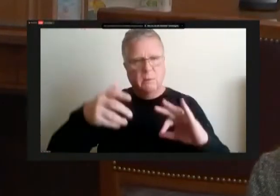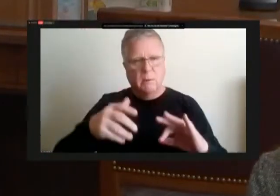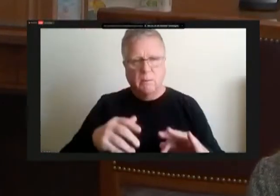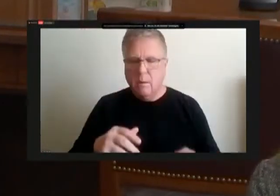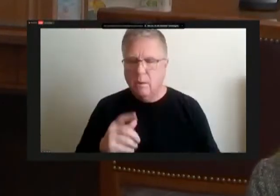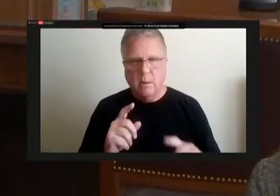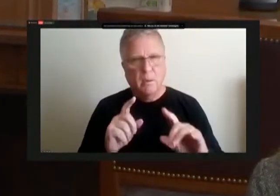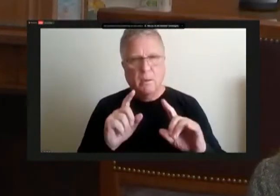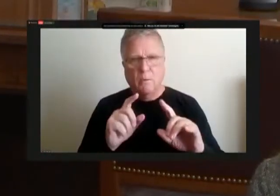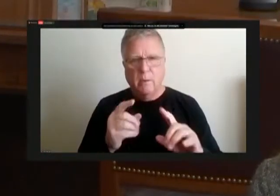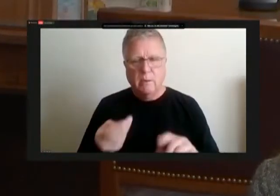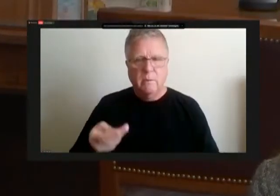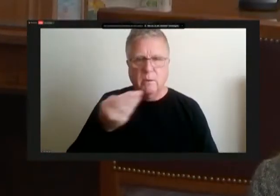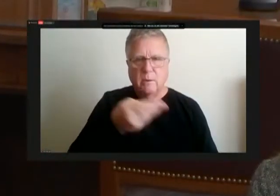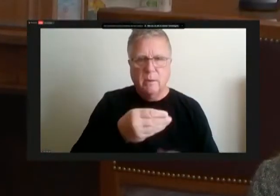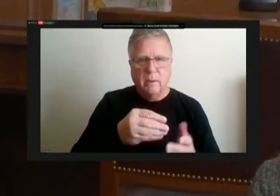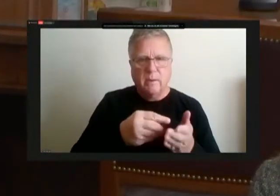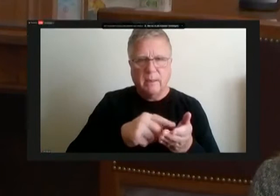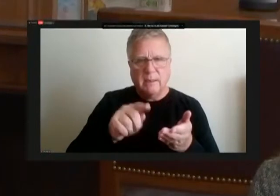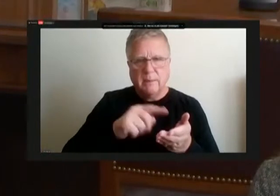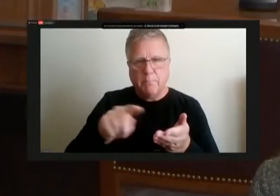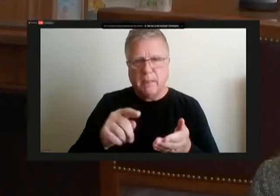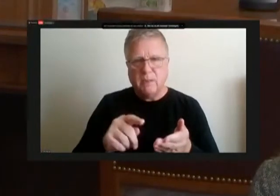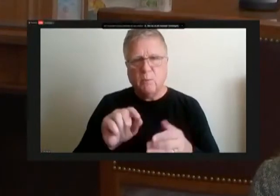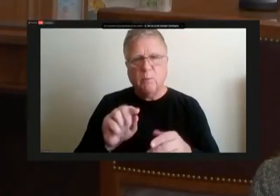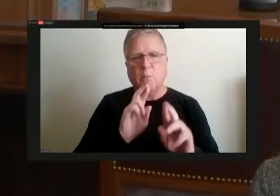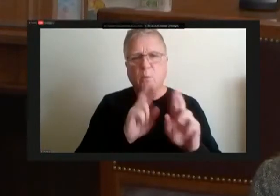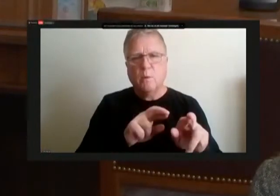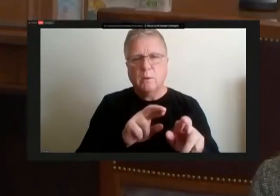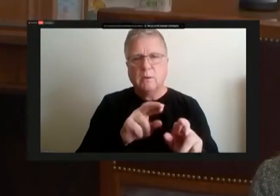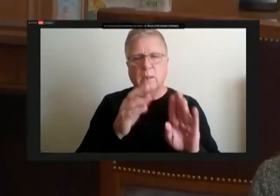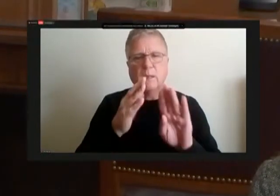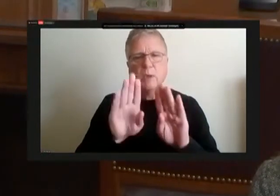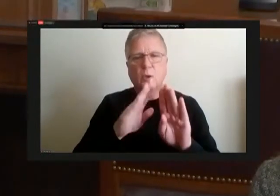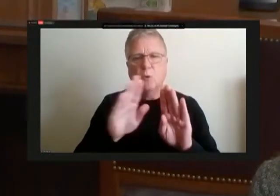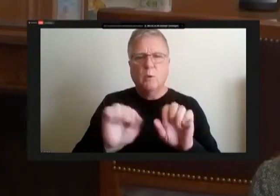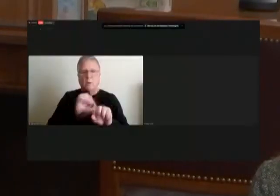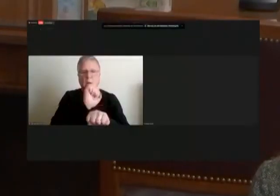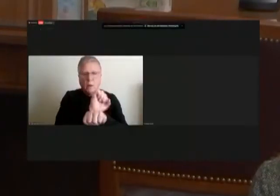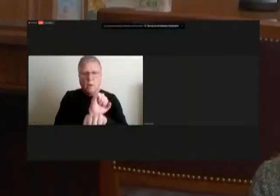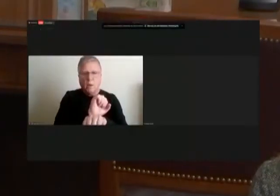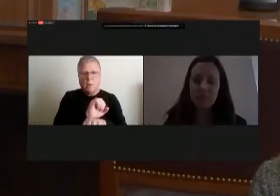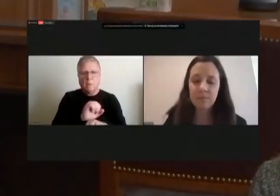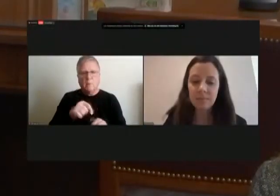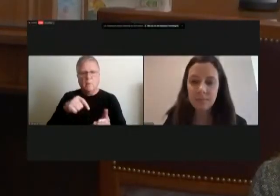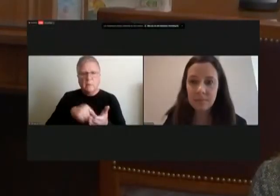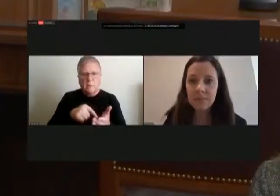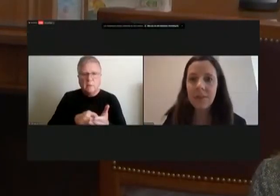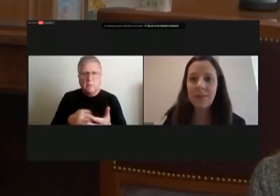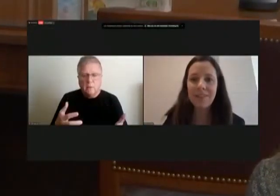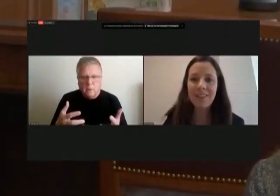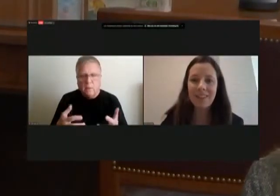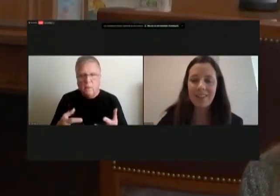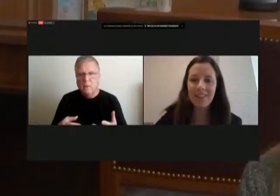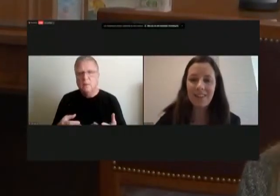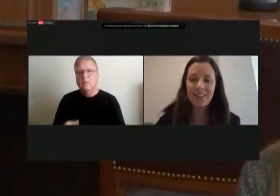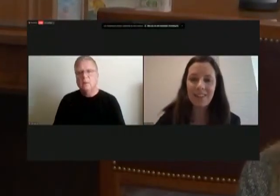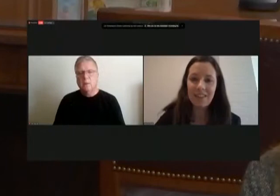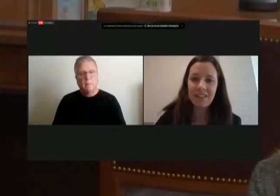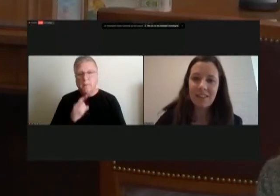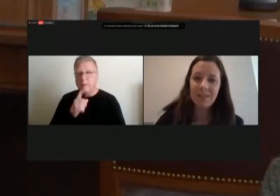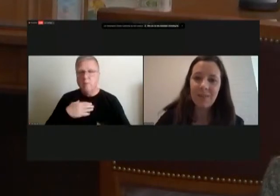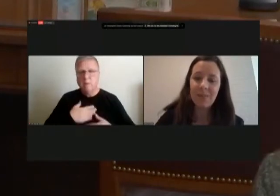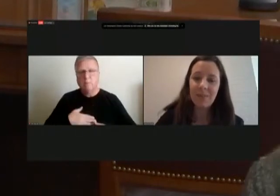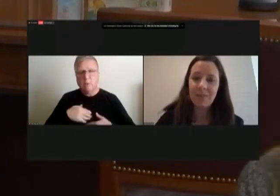reports in and the door was locked on the day that it was you know uh due um and i really appreciate you making